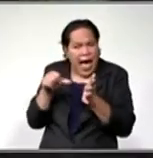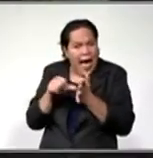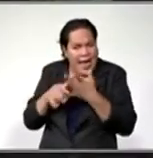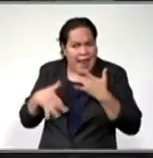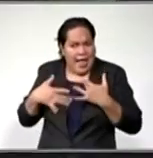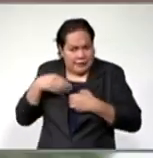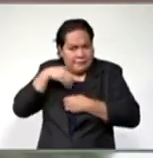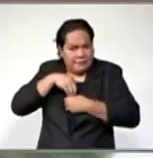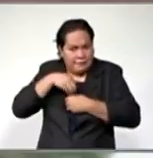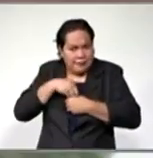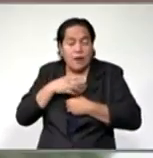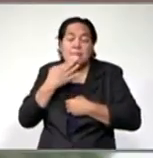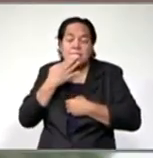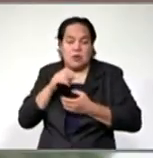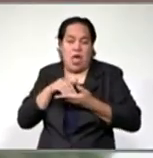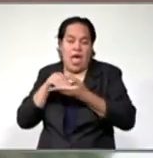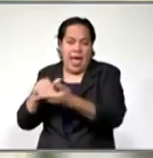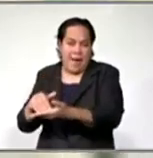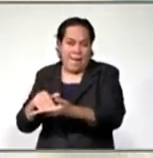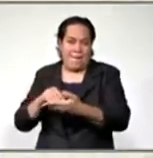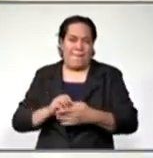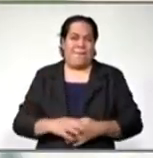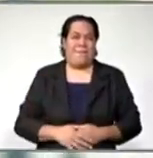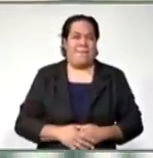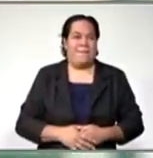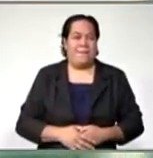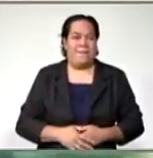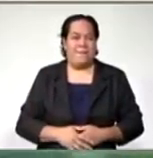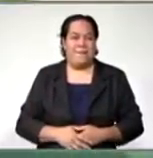help as soon as possible. Mary Onimili, Fiji One News.